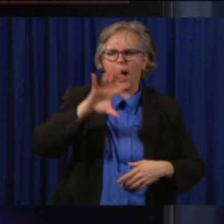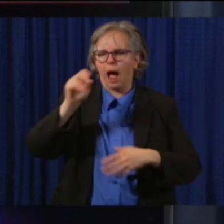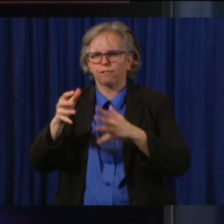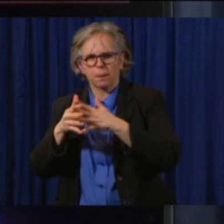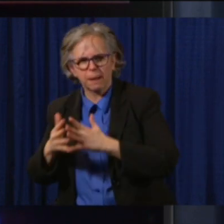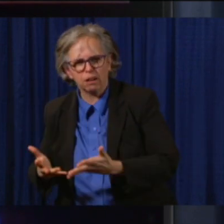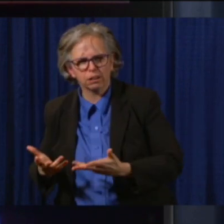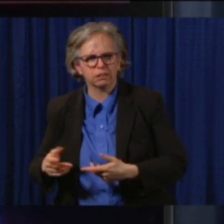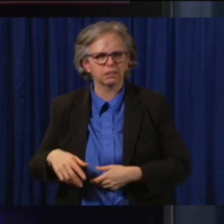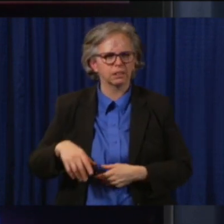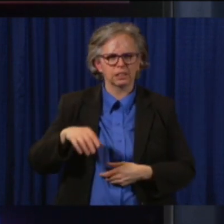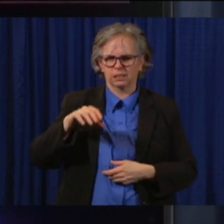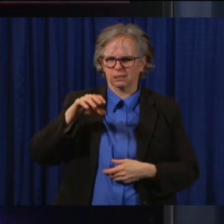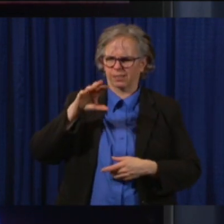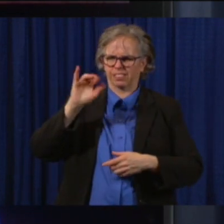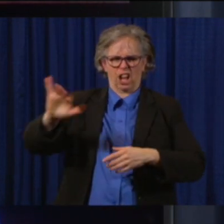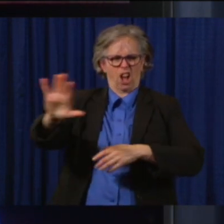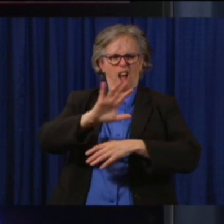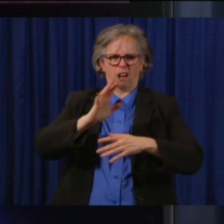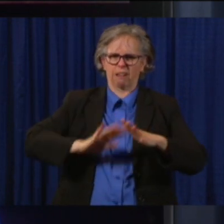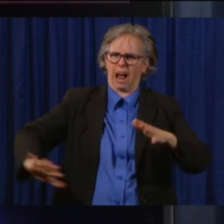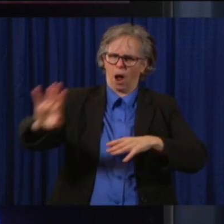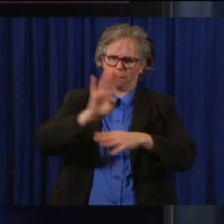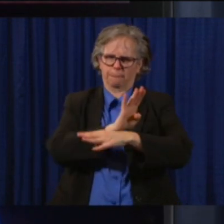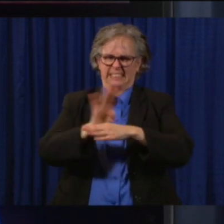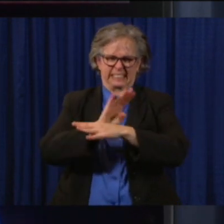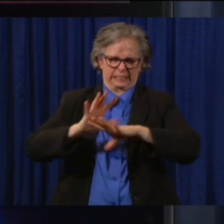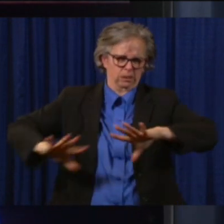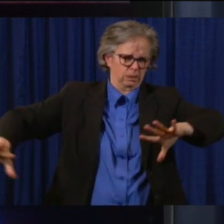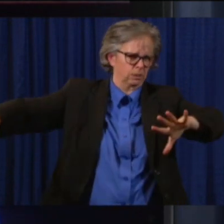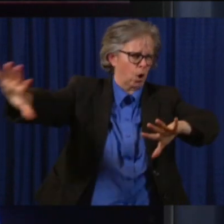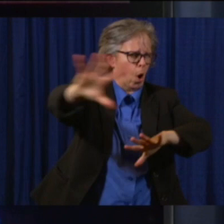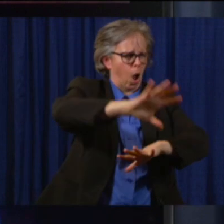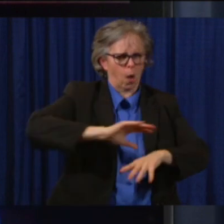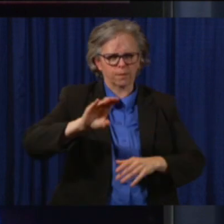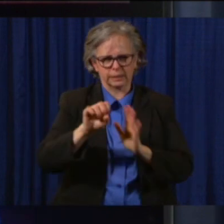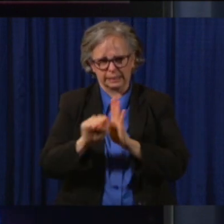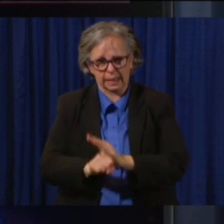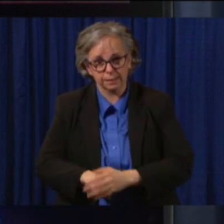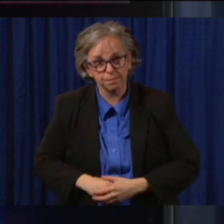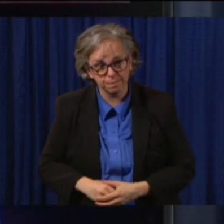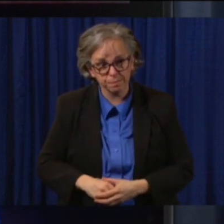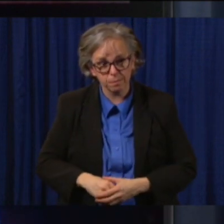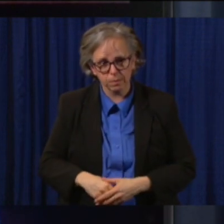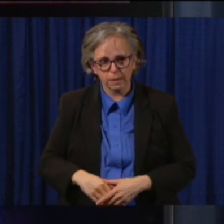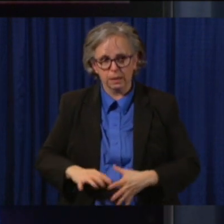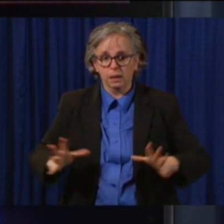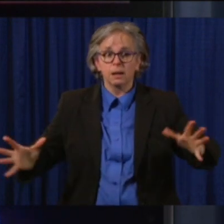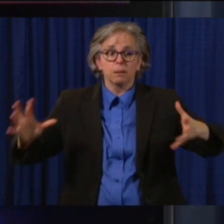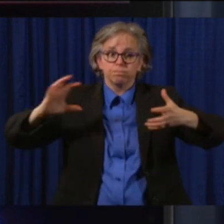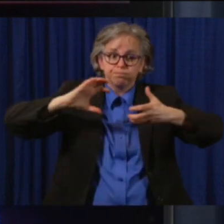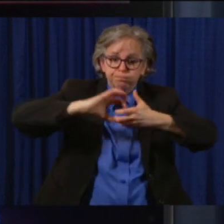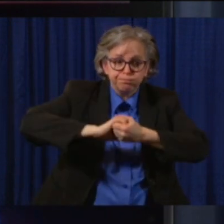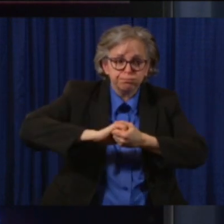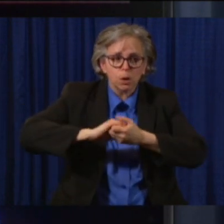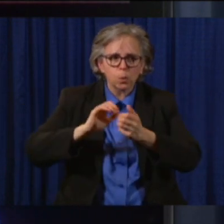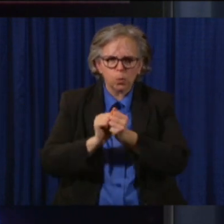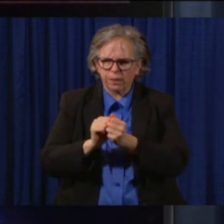and interfacing with the institutions, Governor DeWine, that you've provided leadership in already,